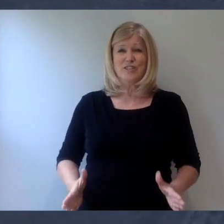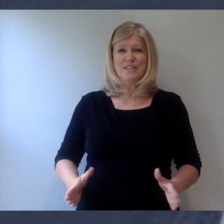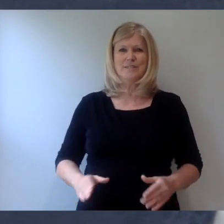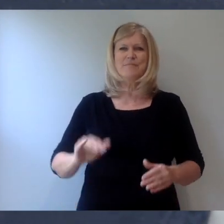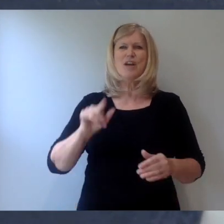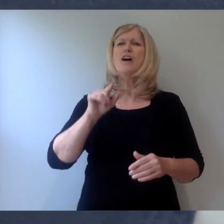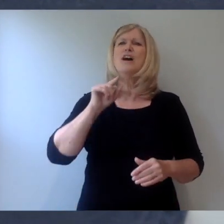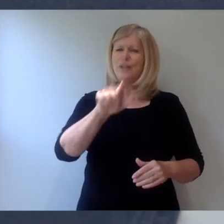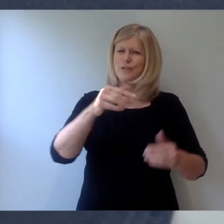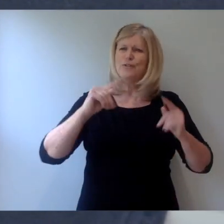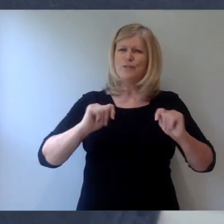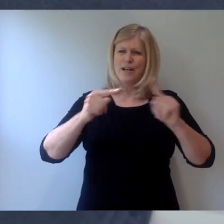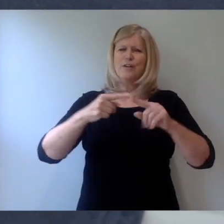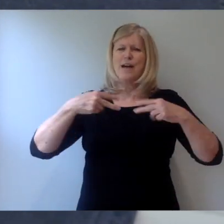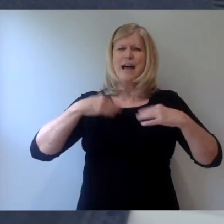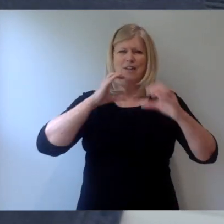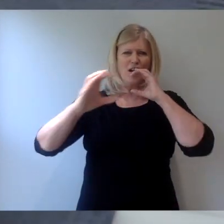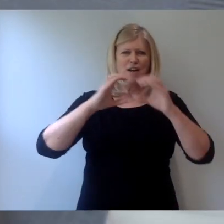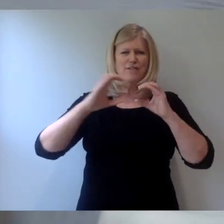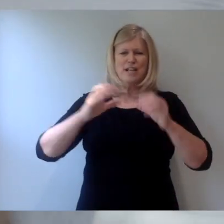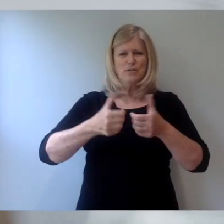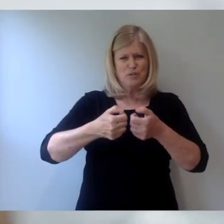tried to have a conversation over a lengthy text?